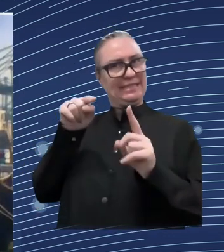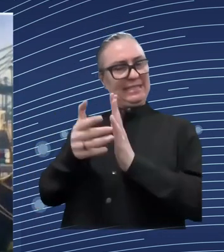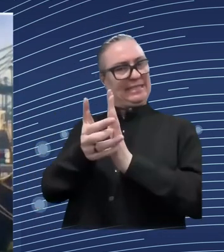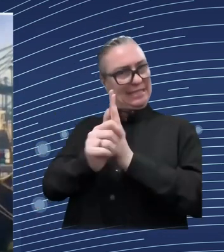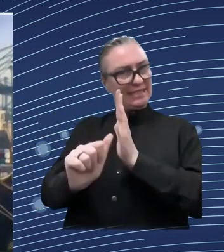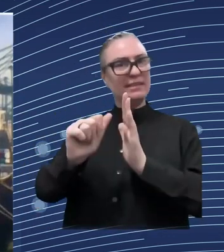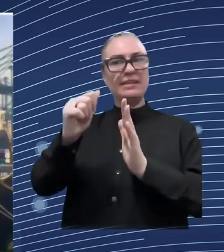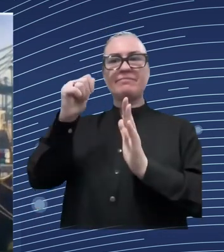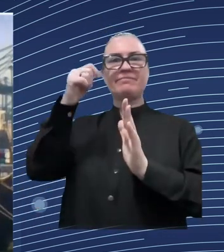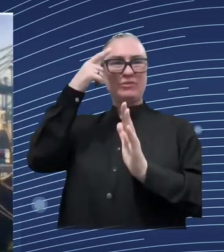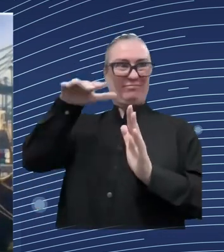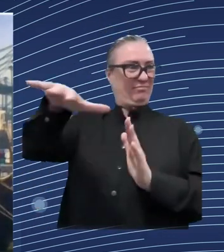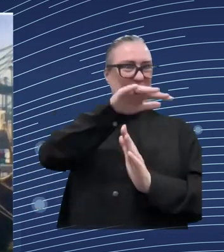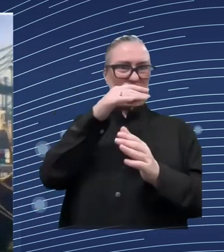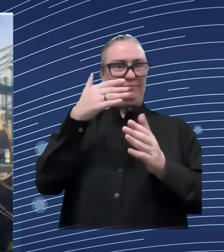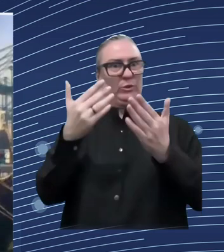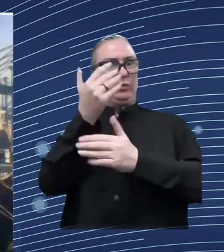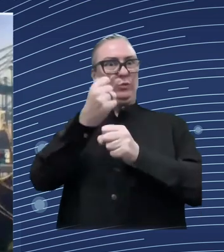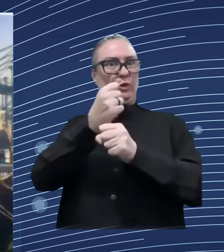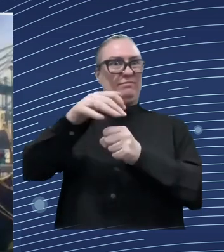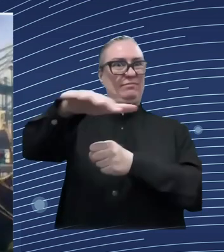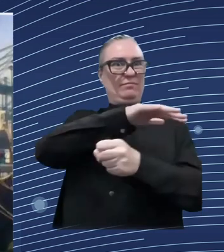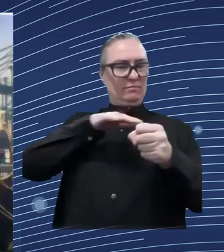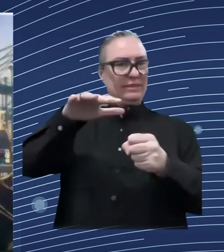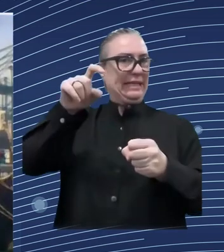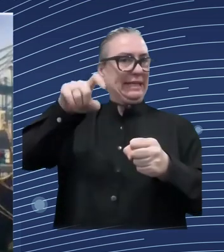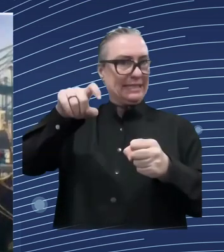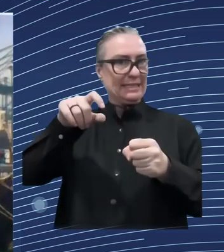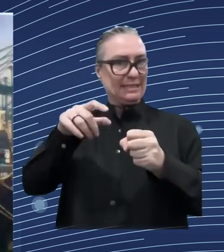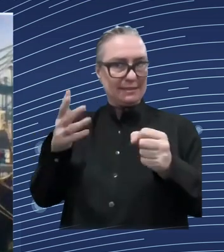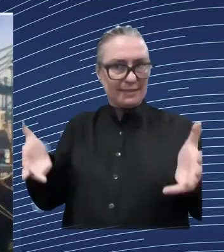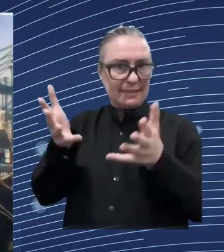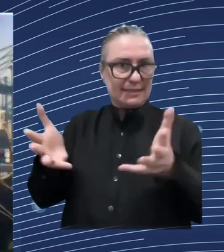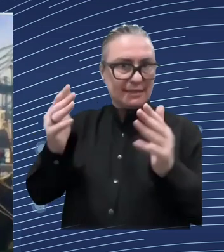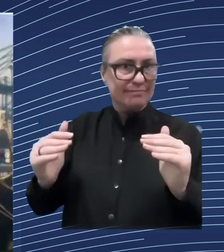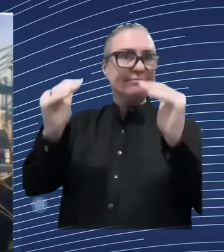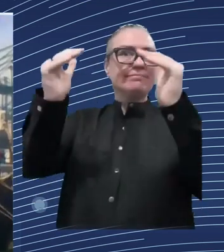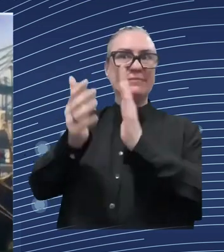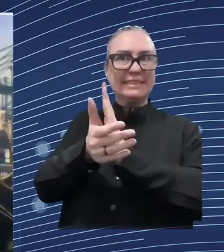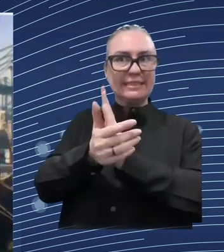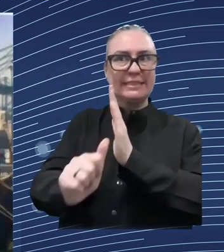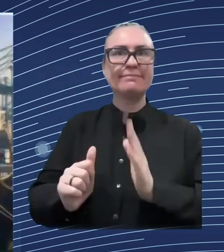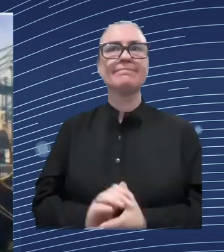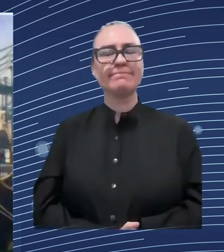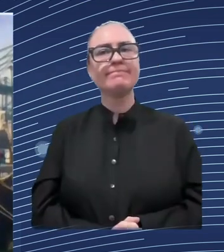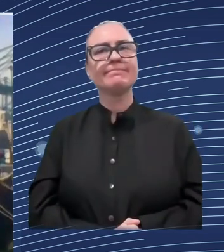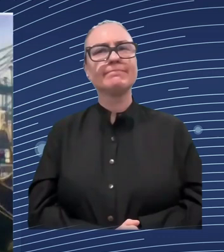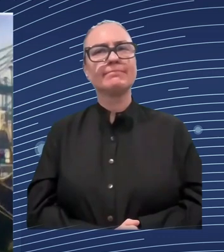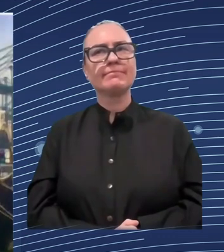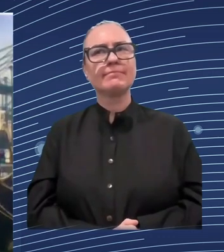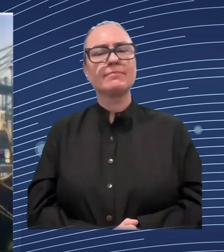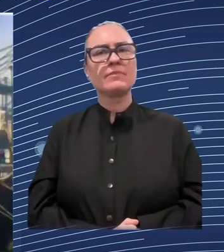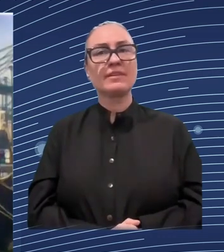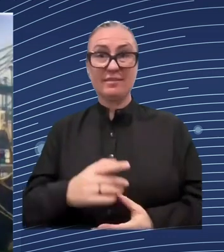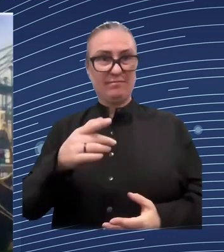very important and is is critical but the need for different types of skills is changing uh due to the war and also if you look at the longer